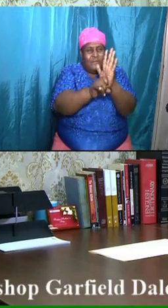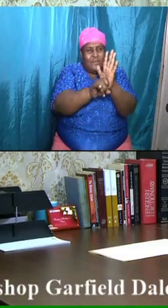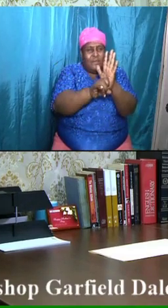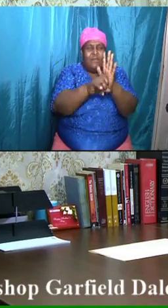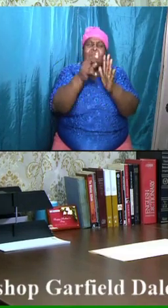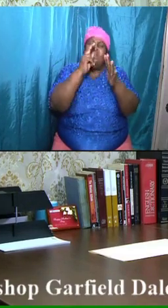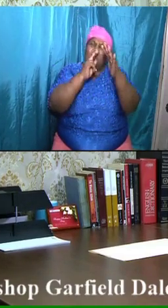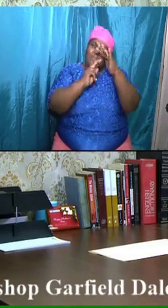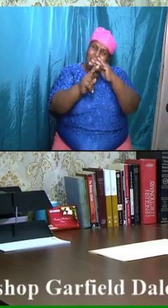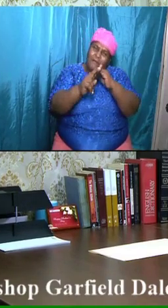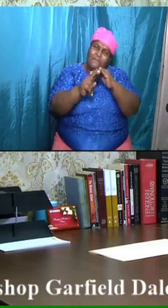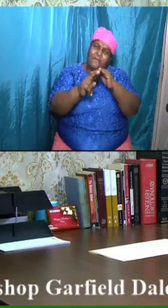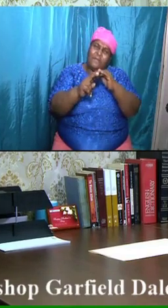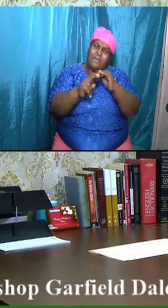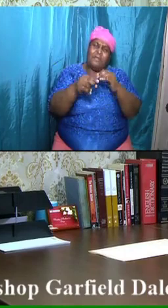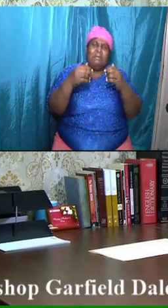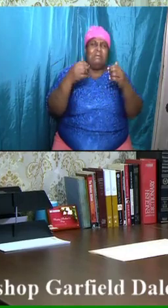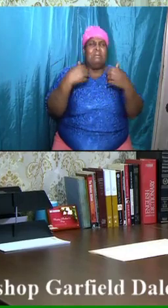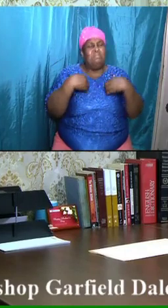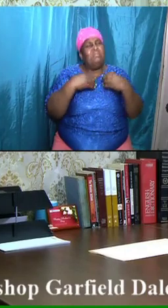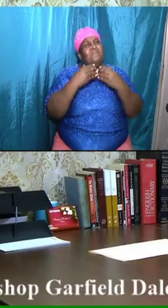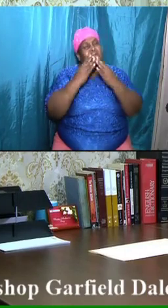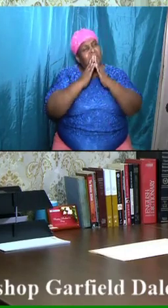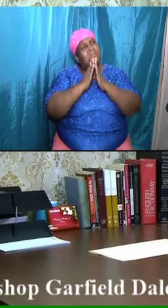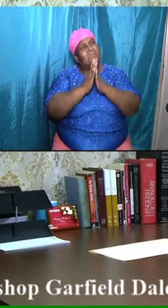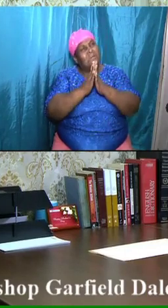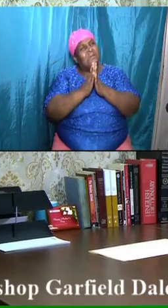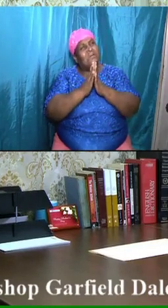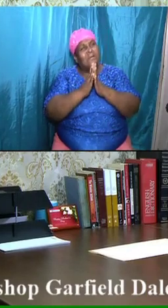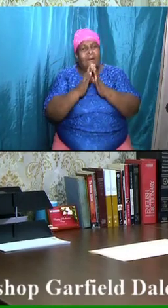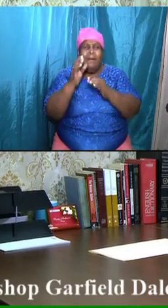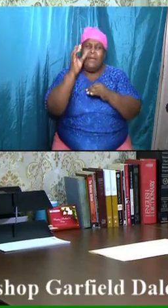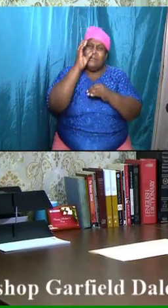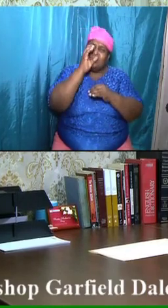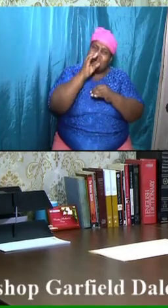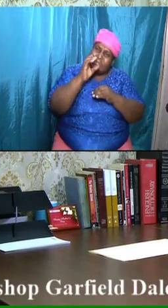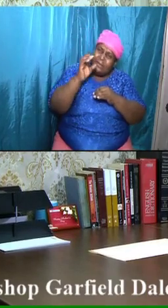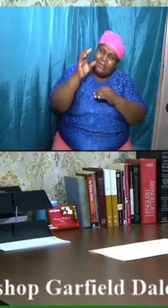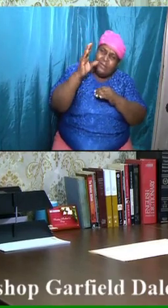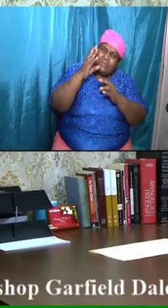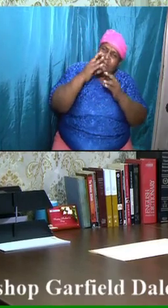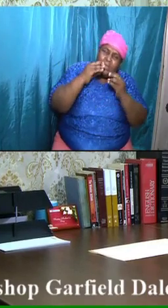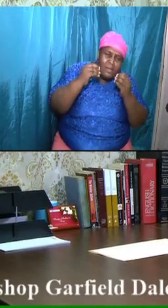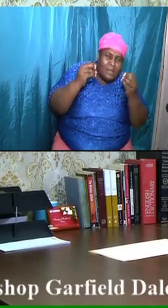prophets have inquired and searched diligently.